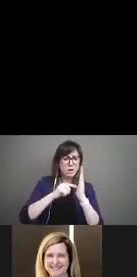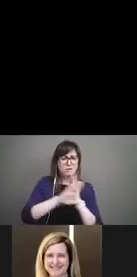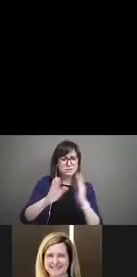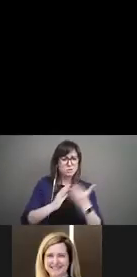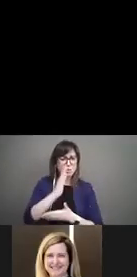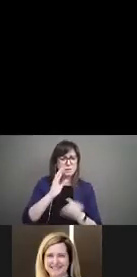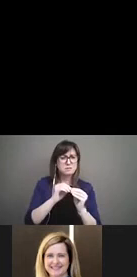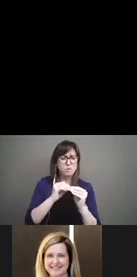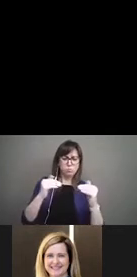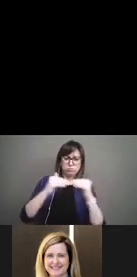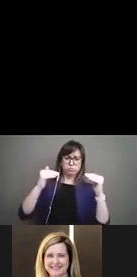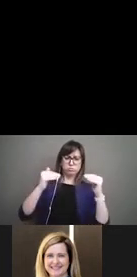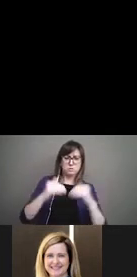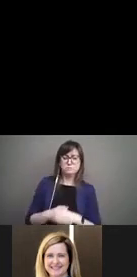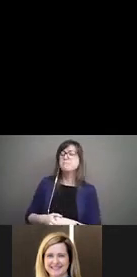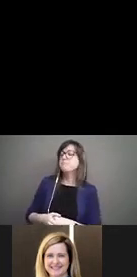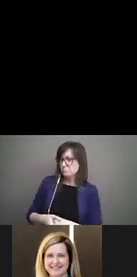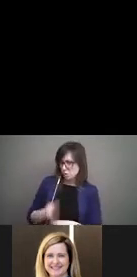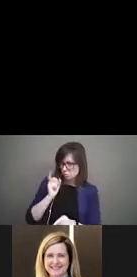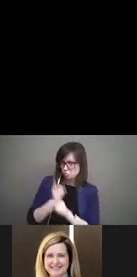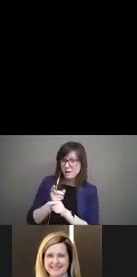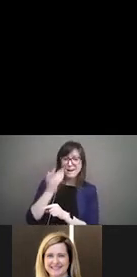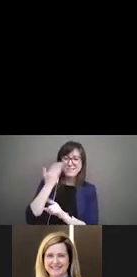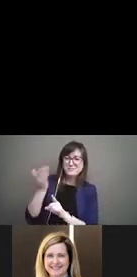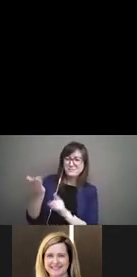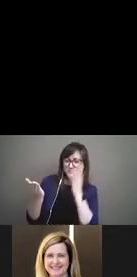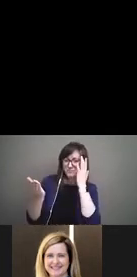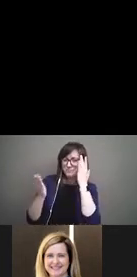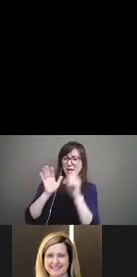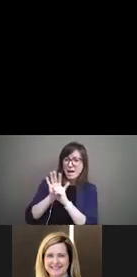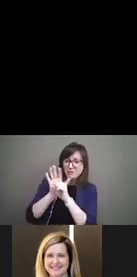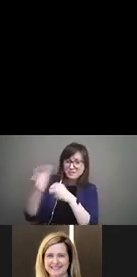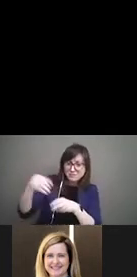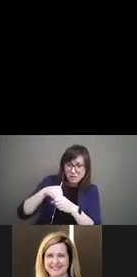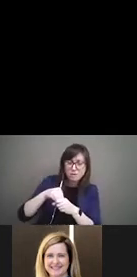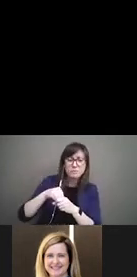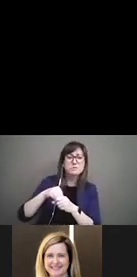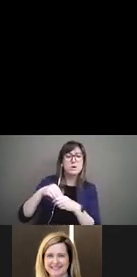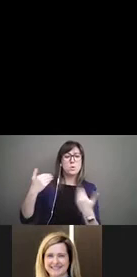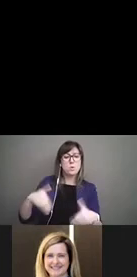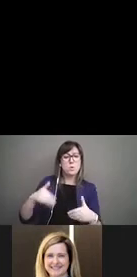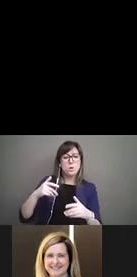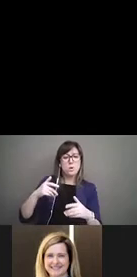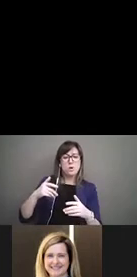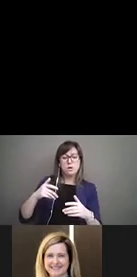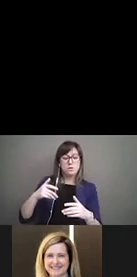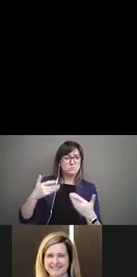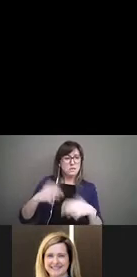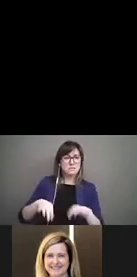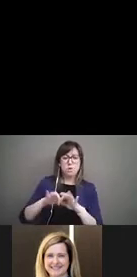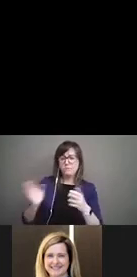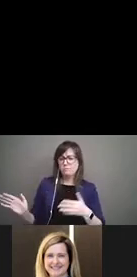Yeah, and having first voice advocates like yourselves with representation from across the entire spectrum